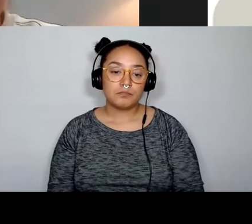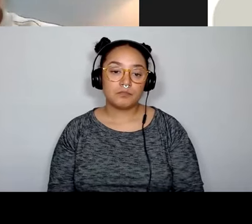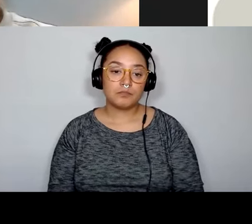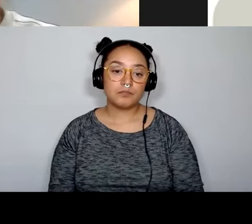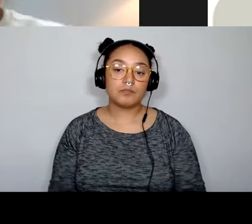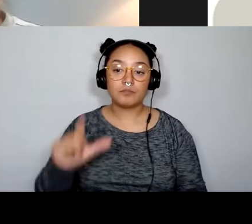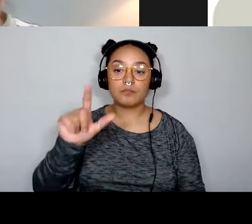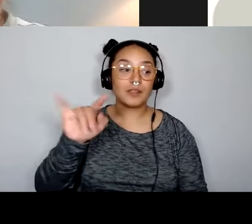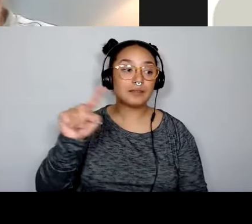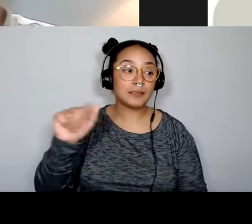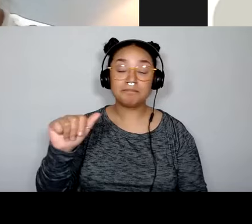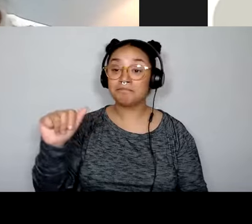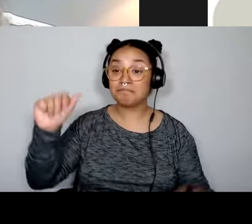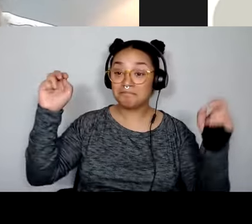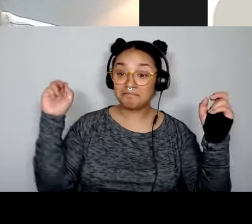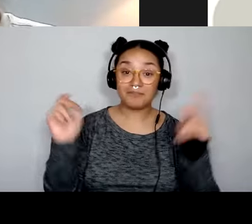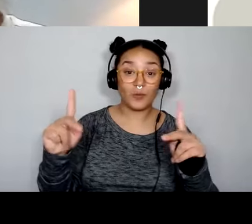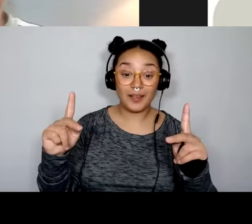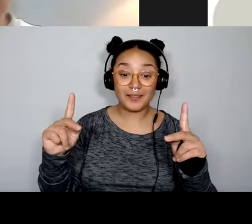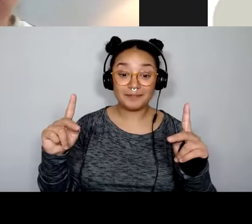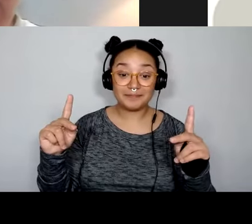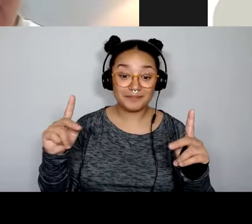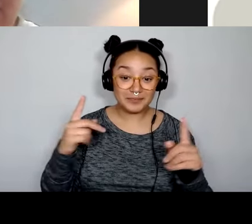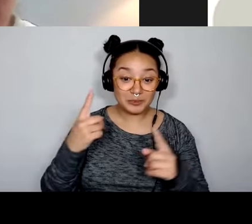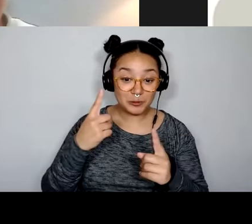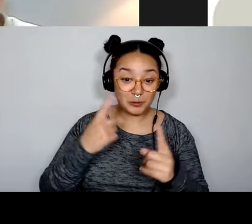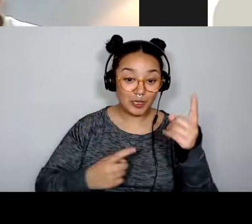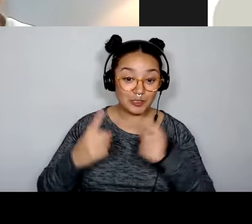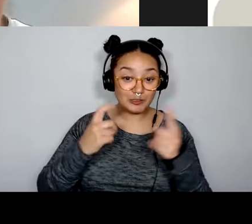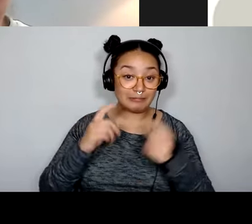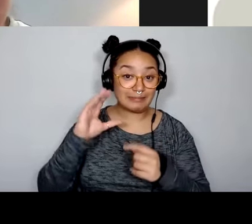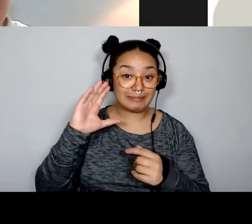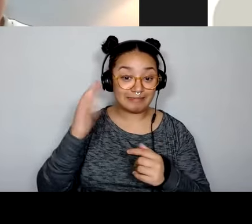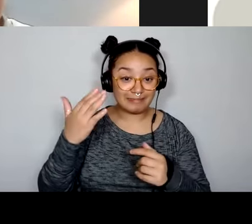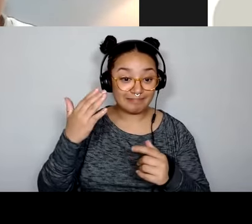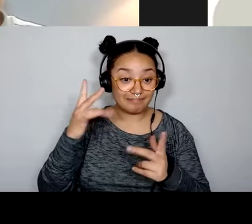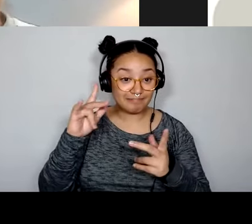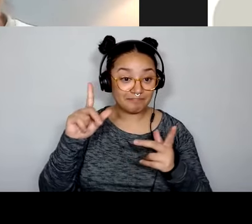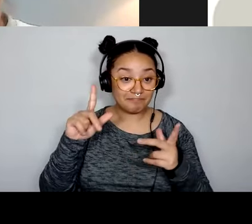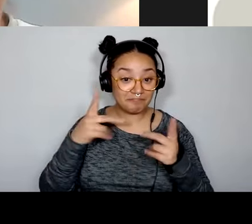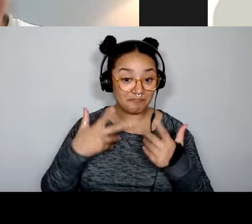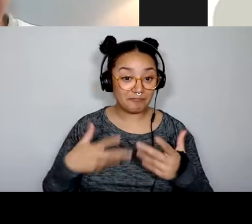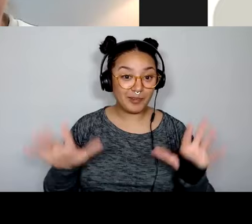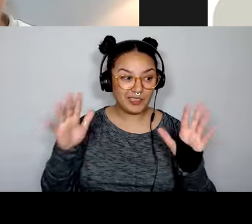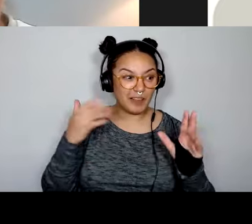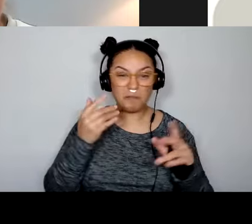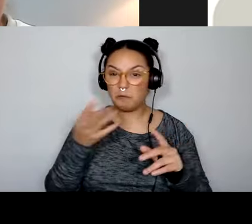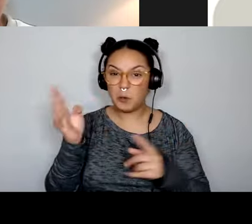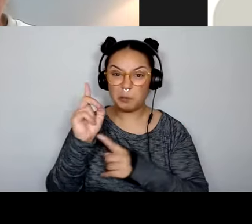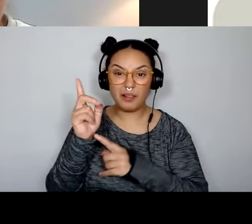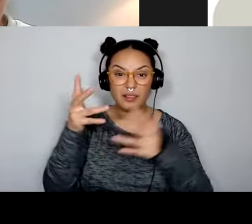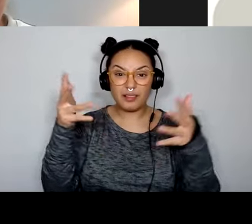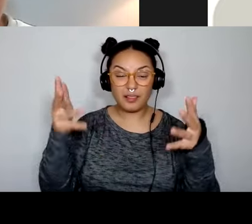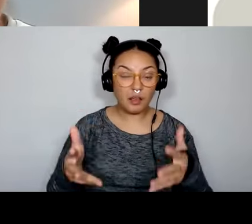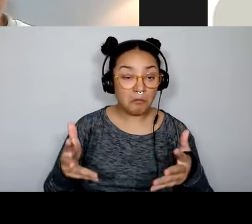All right. That is the end of the questions. As I see them, we do have a few more minutes. Um, if there are anybody